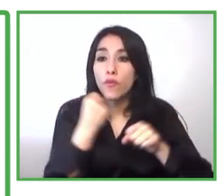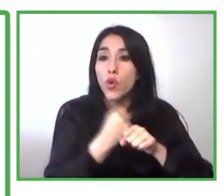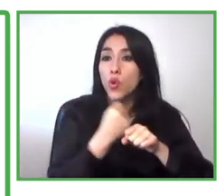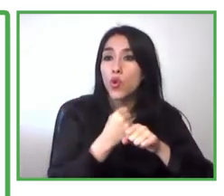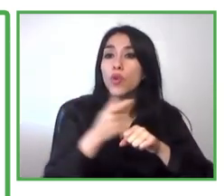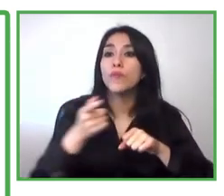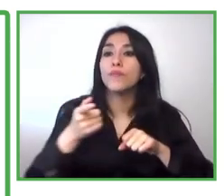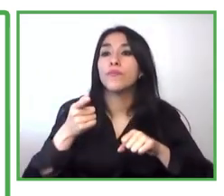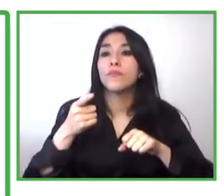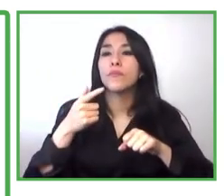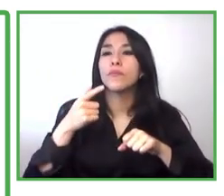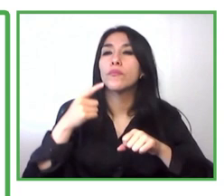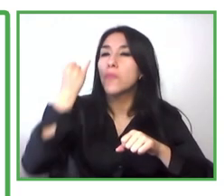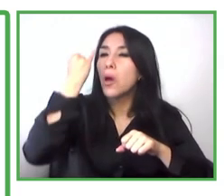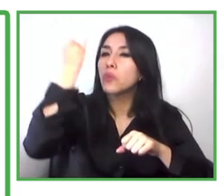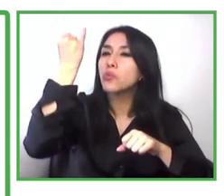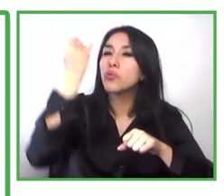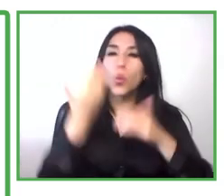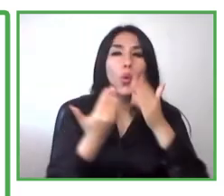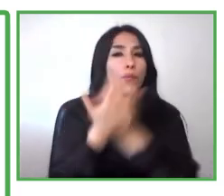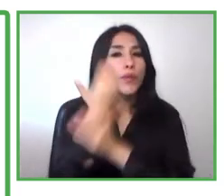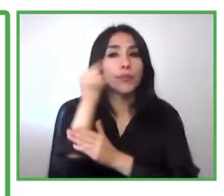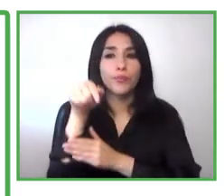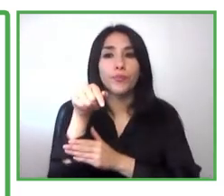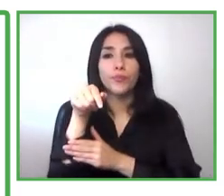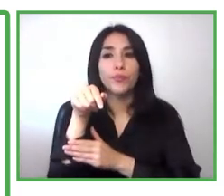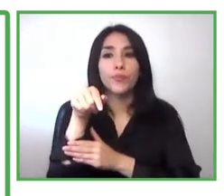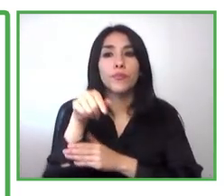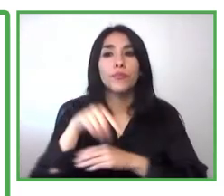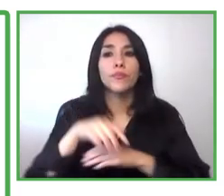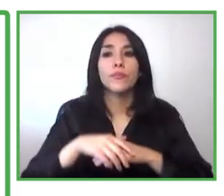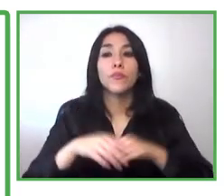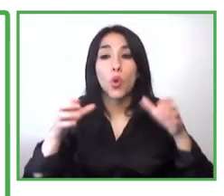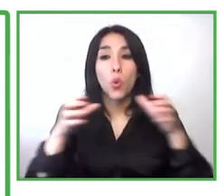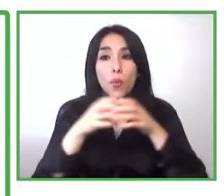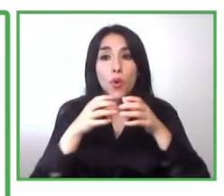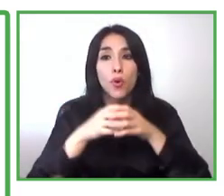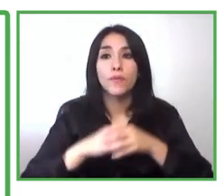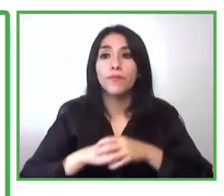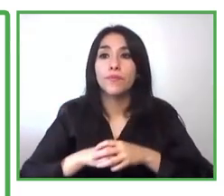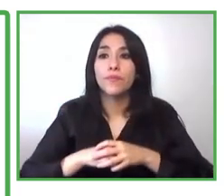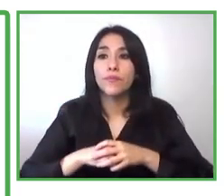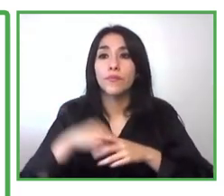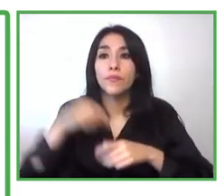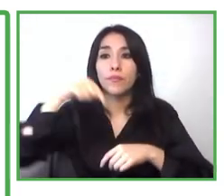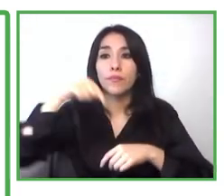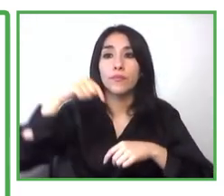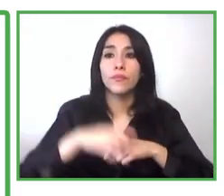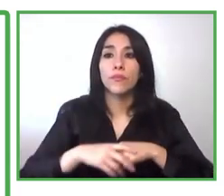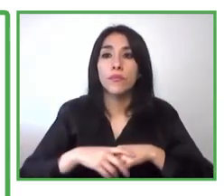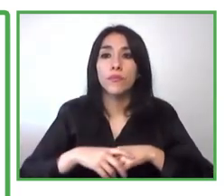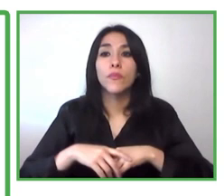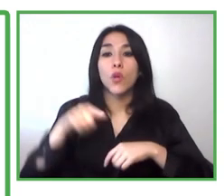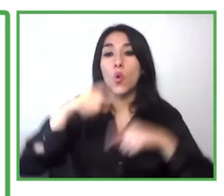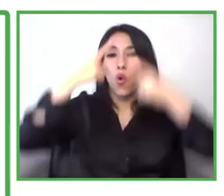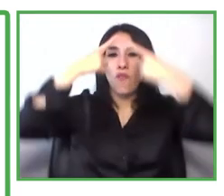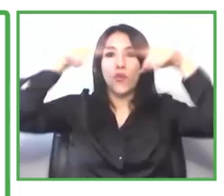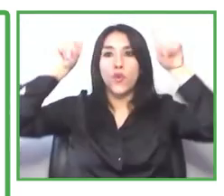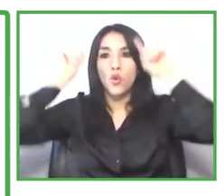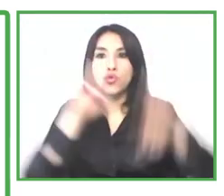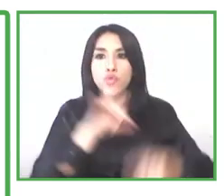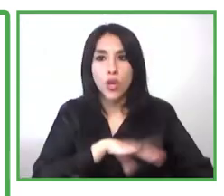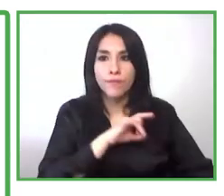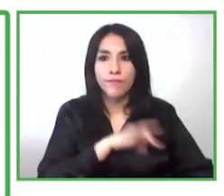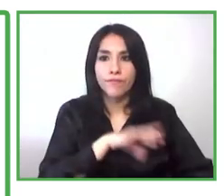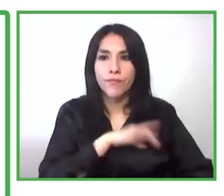um we are here in university of chile because we have a digital